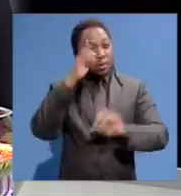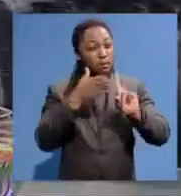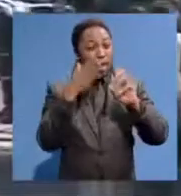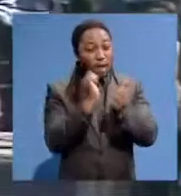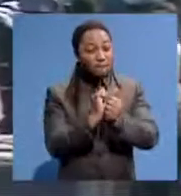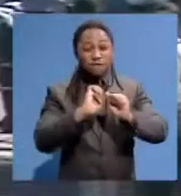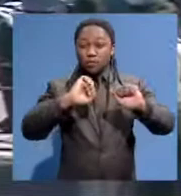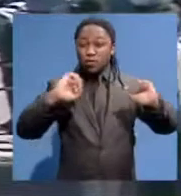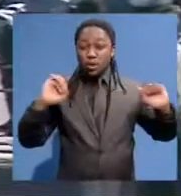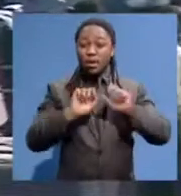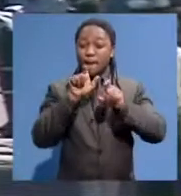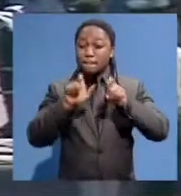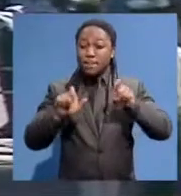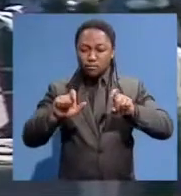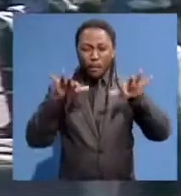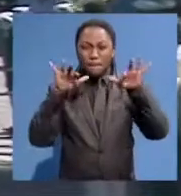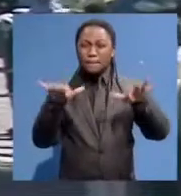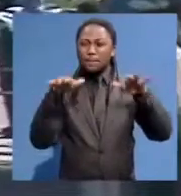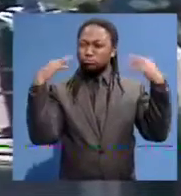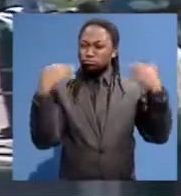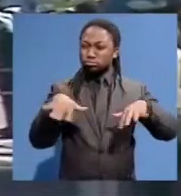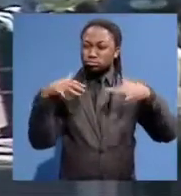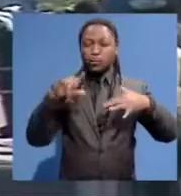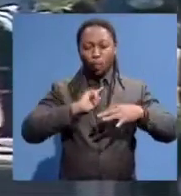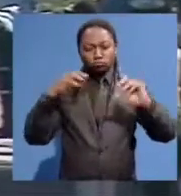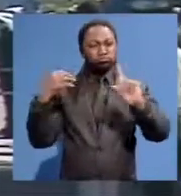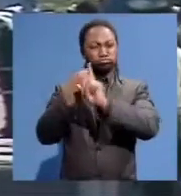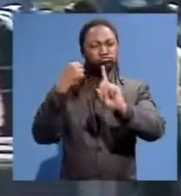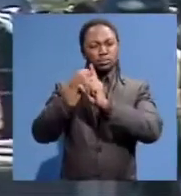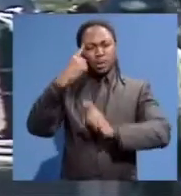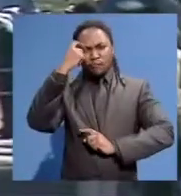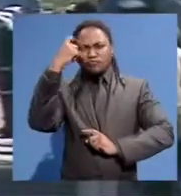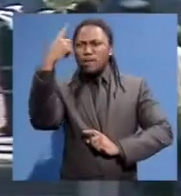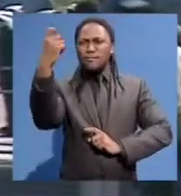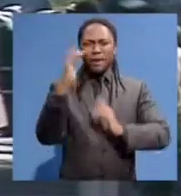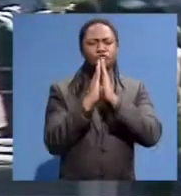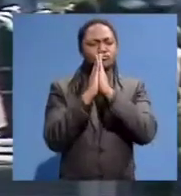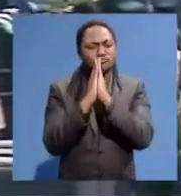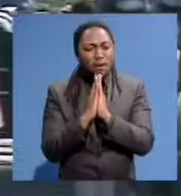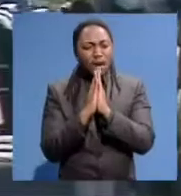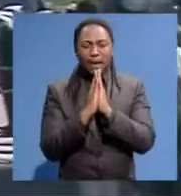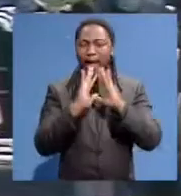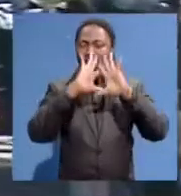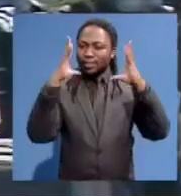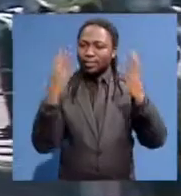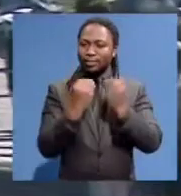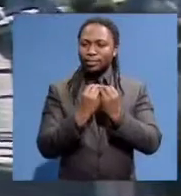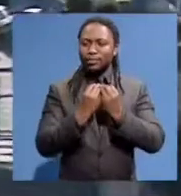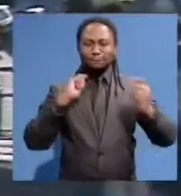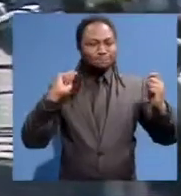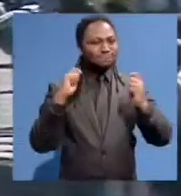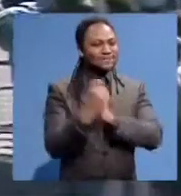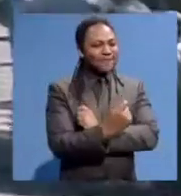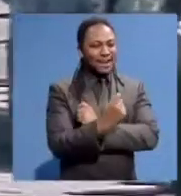what the masses were doing and been wishing, dreaming, fighting, and of course praying for, finally came true on that monumental